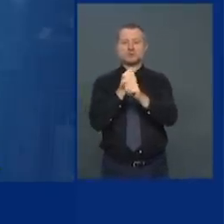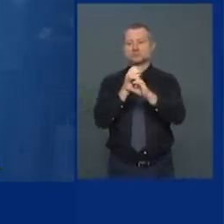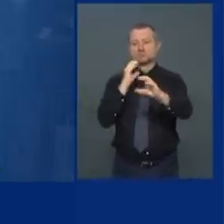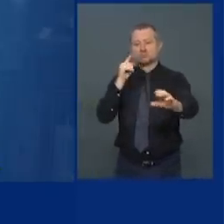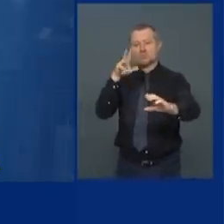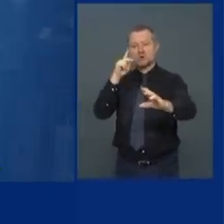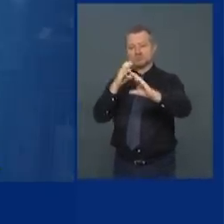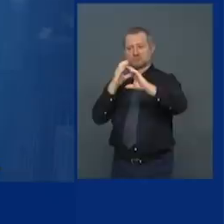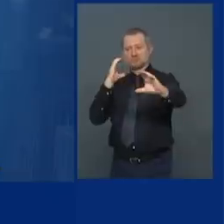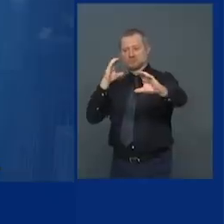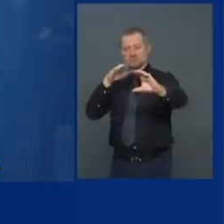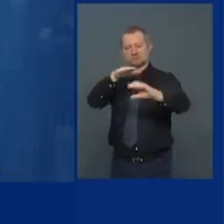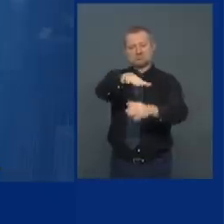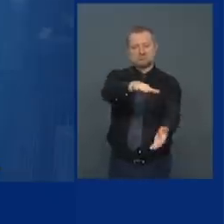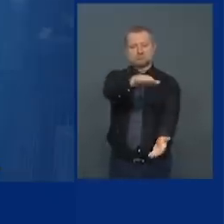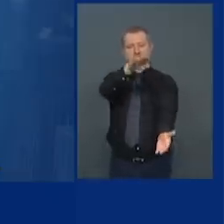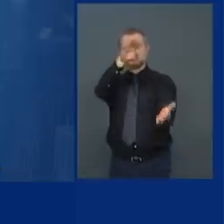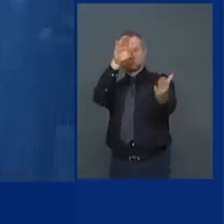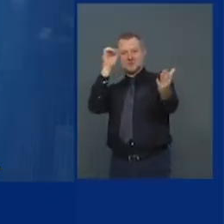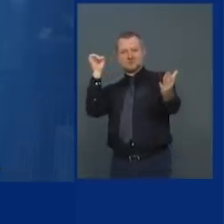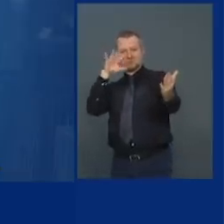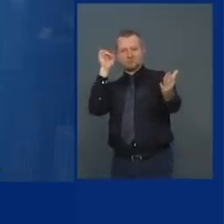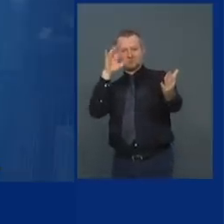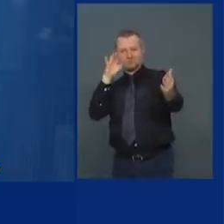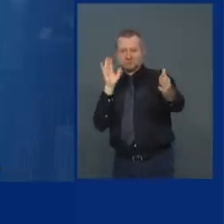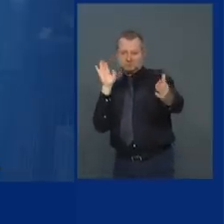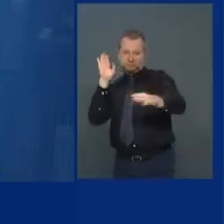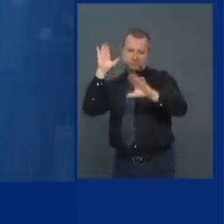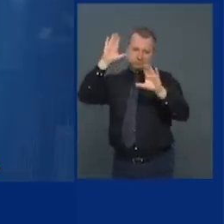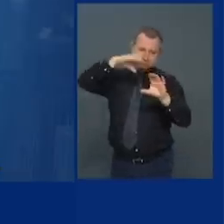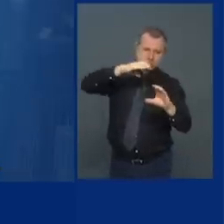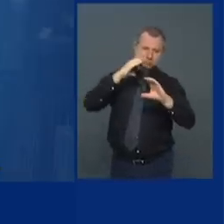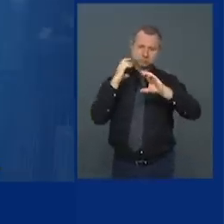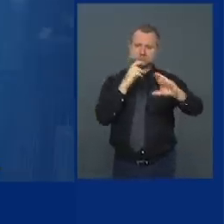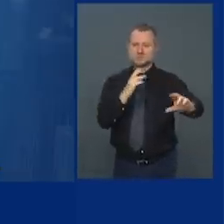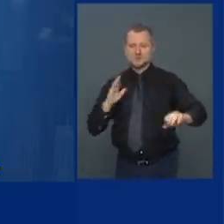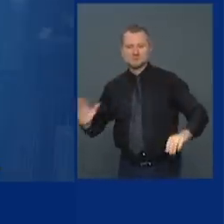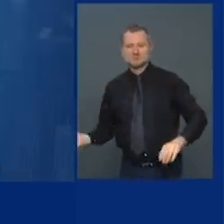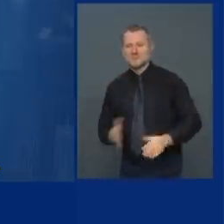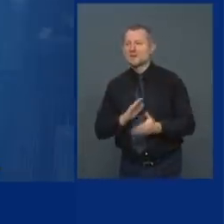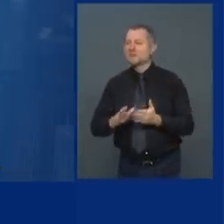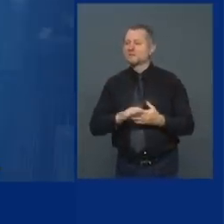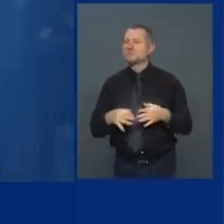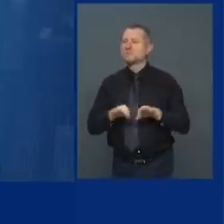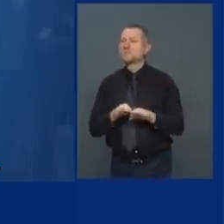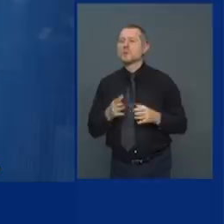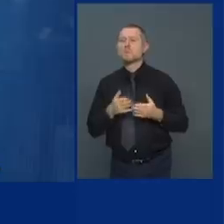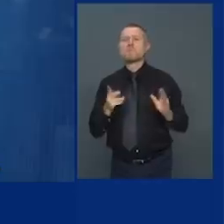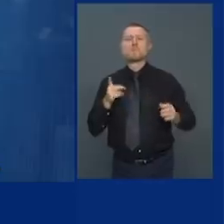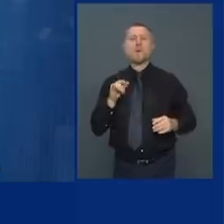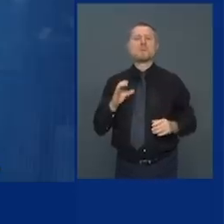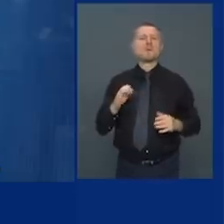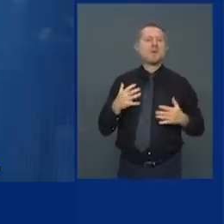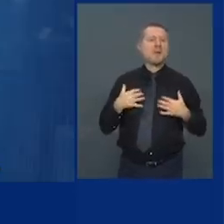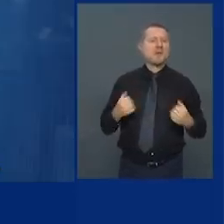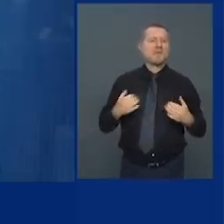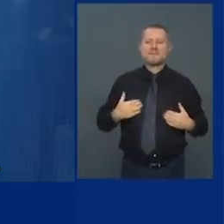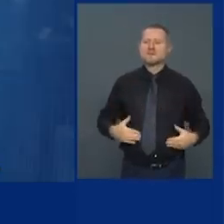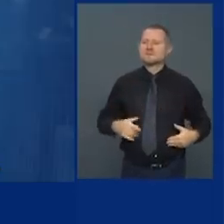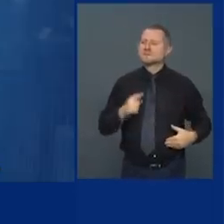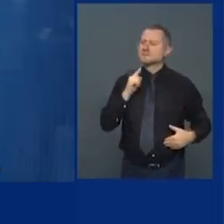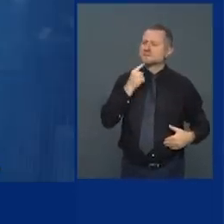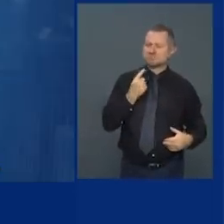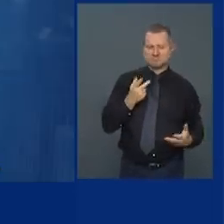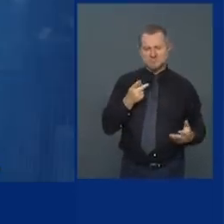clean up the city I think that would be important this is a public health pandemic cleanliness matters